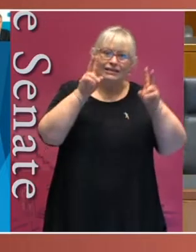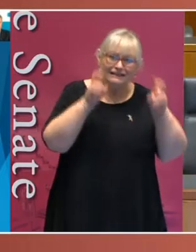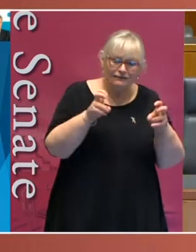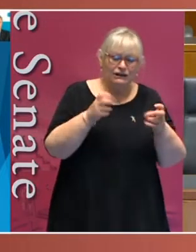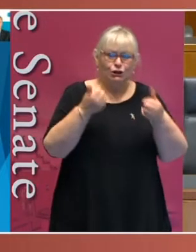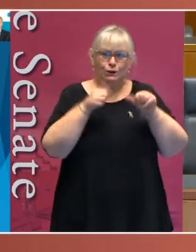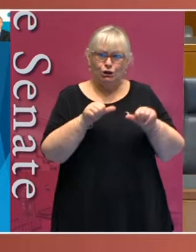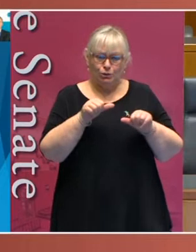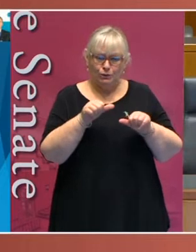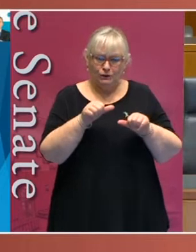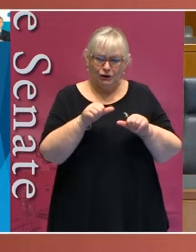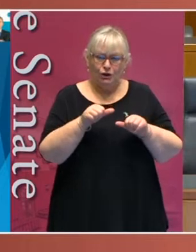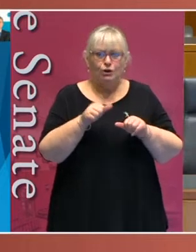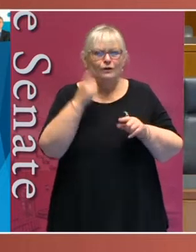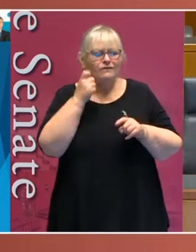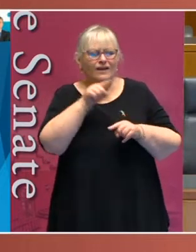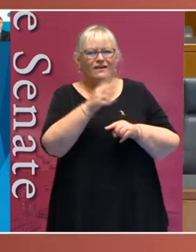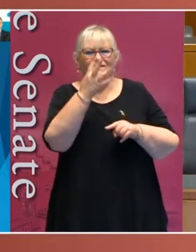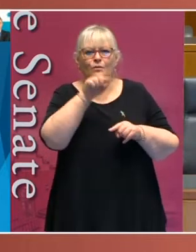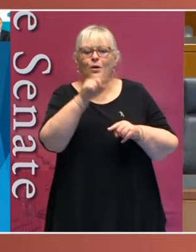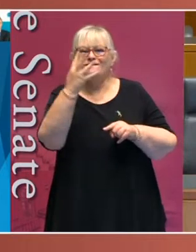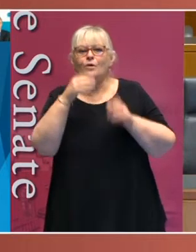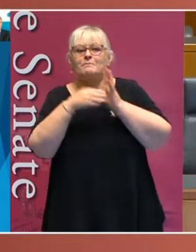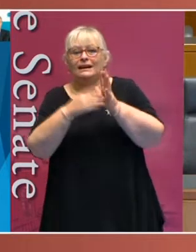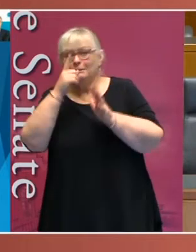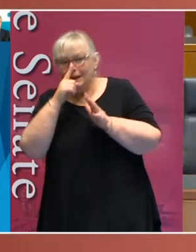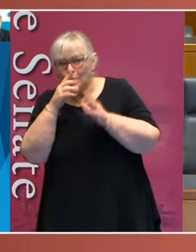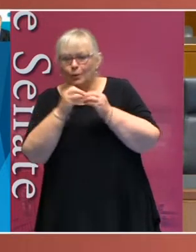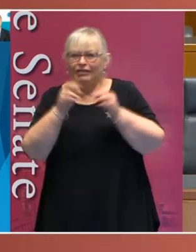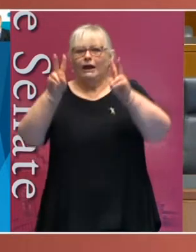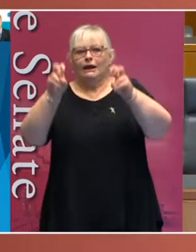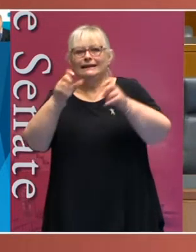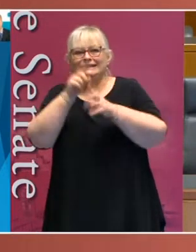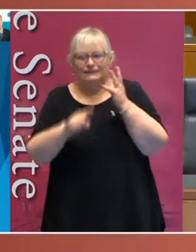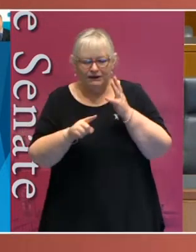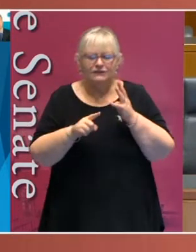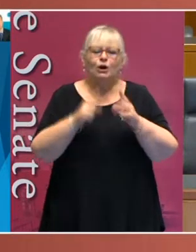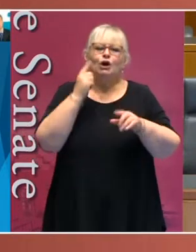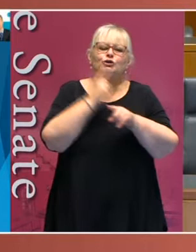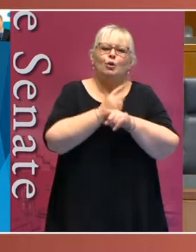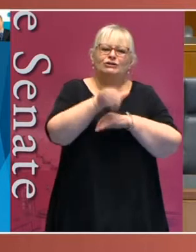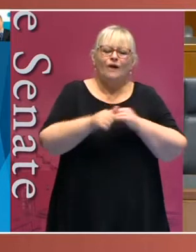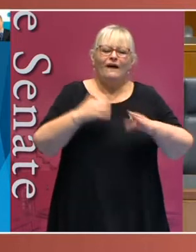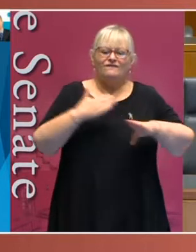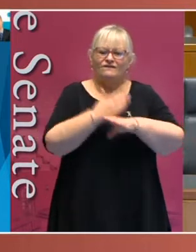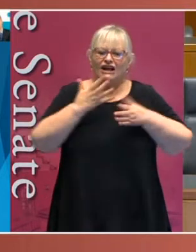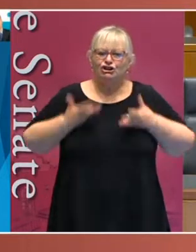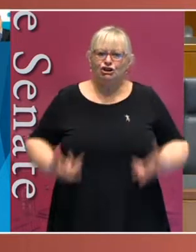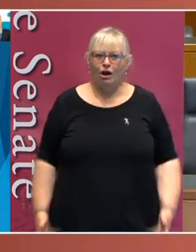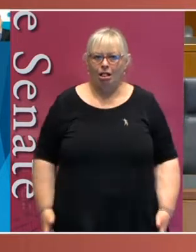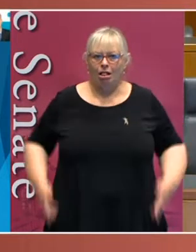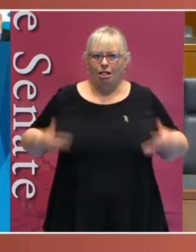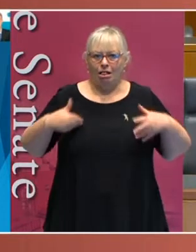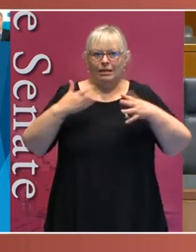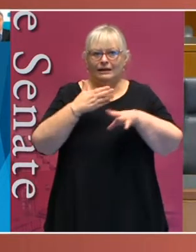been used to come up with the figure of 4.4 million people looks at functional impairments across a series of life domains.